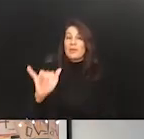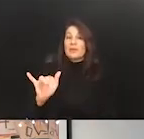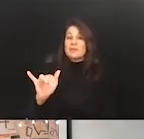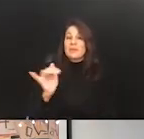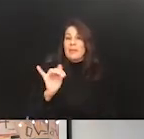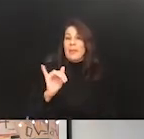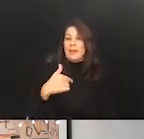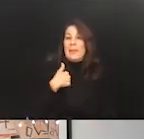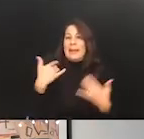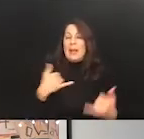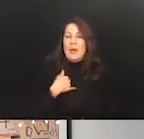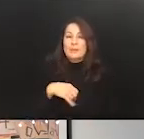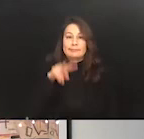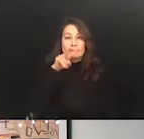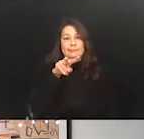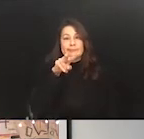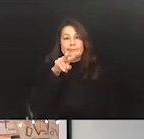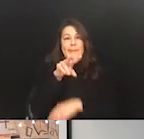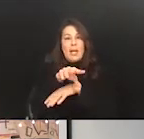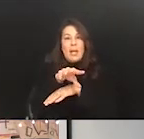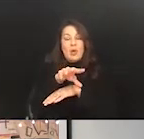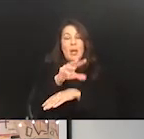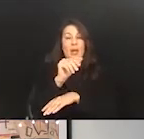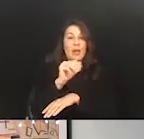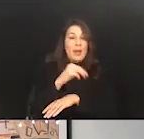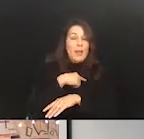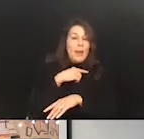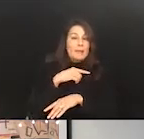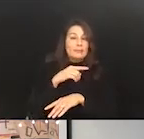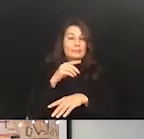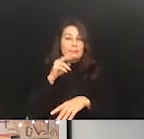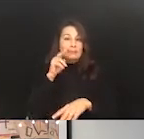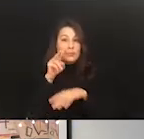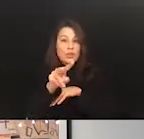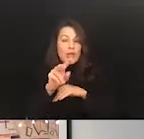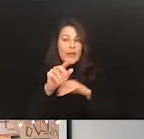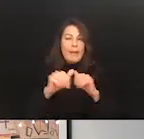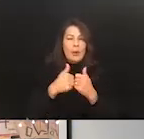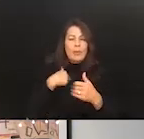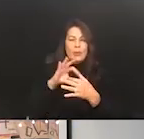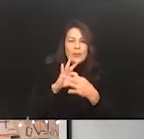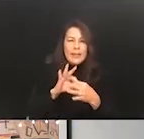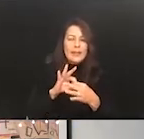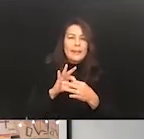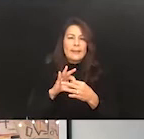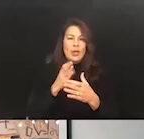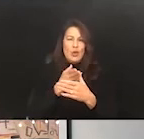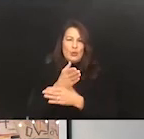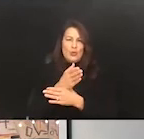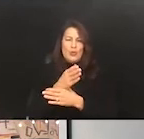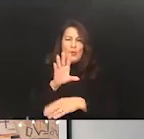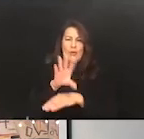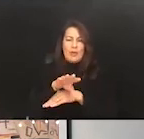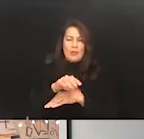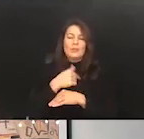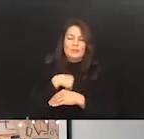staring at a camera. And am I engaged with the camera? How am I relating? Again, we're going to get to